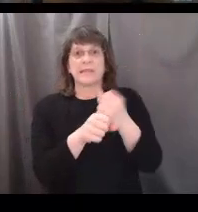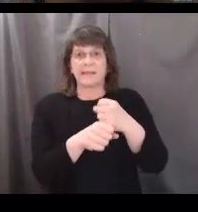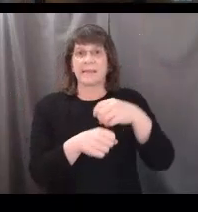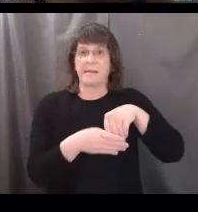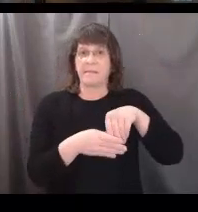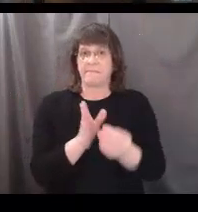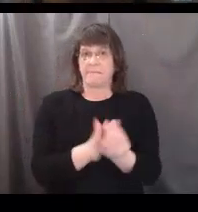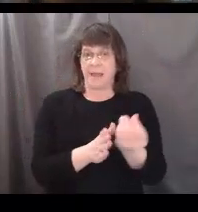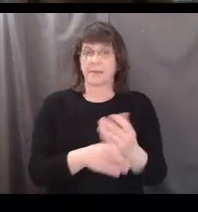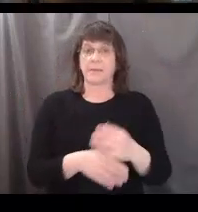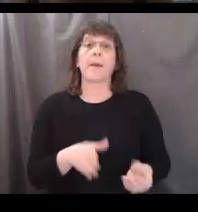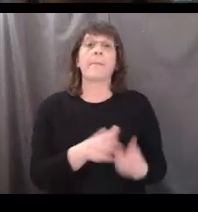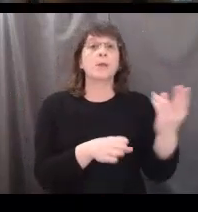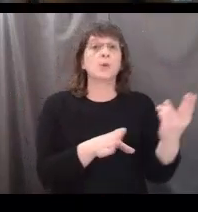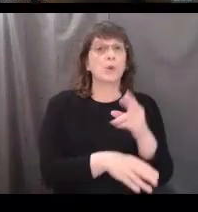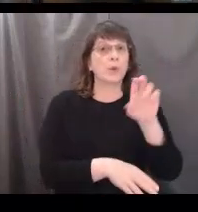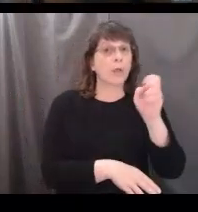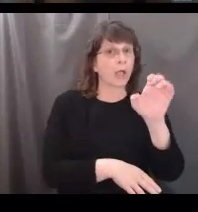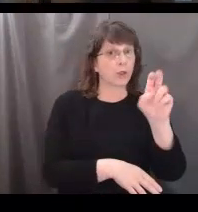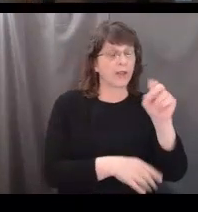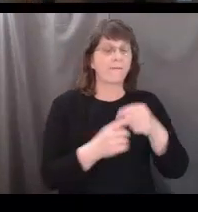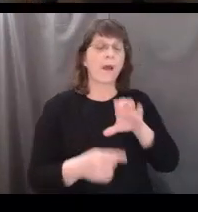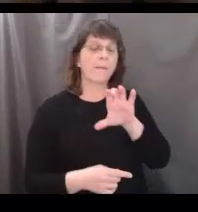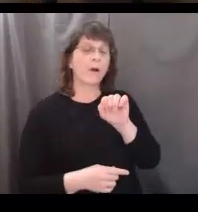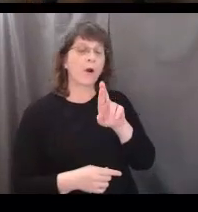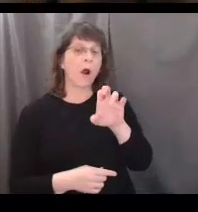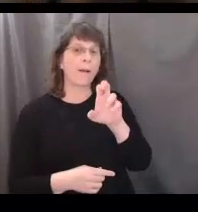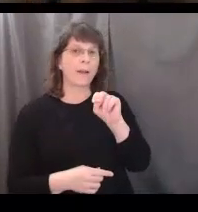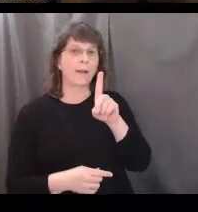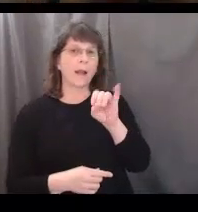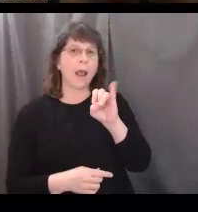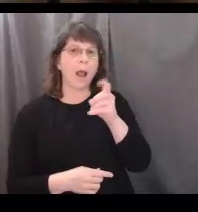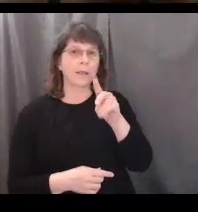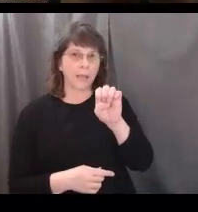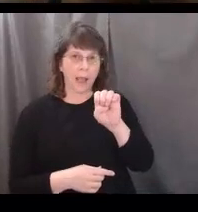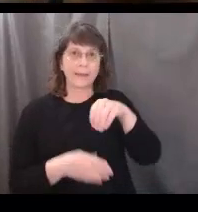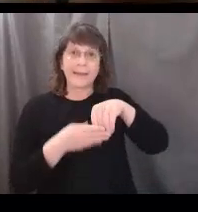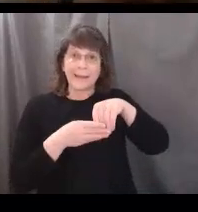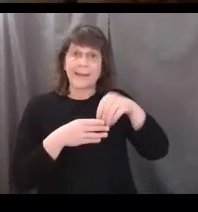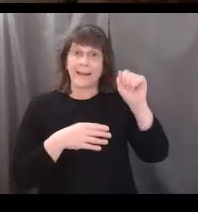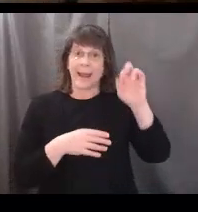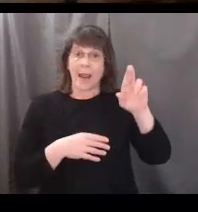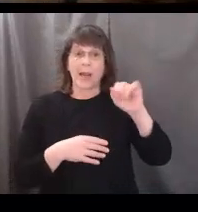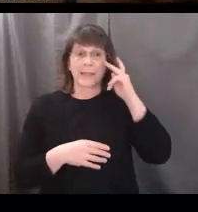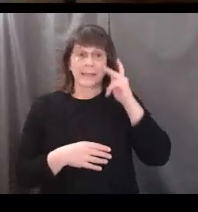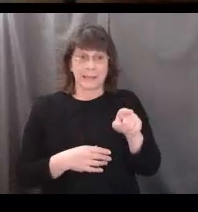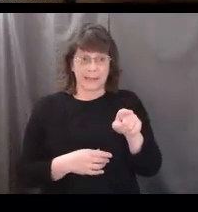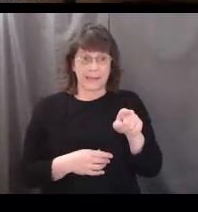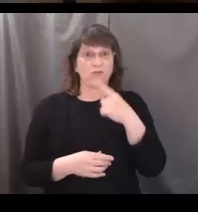Plants use oxygen from the carbon dioxide in the air, as we can see